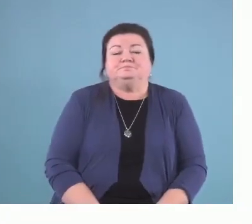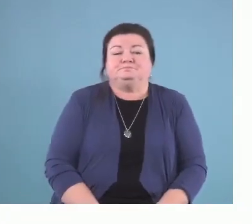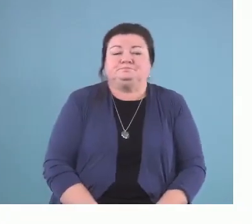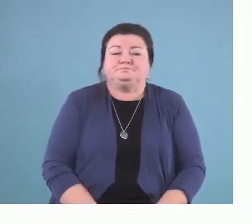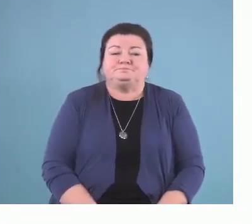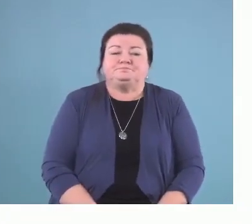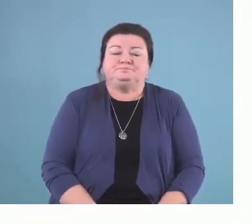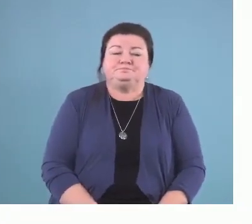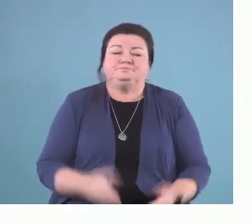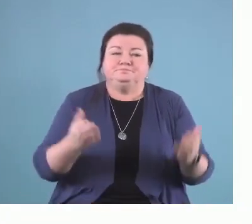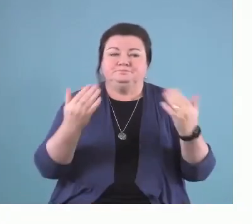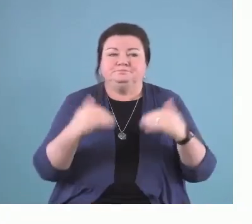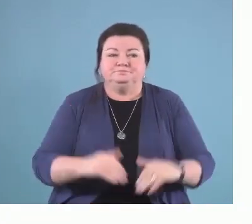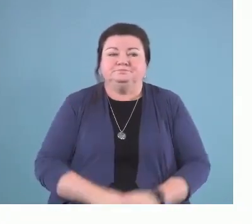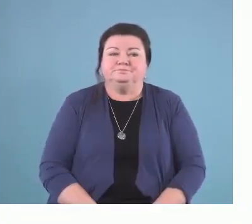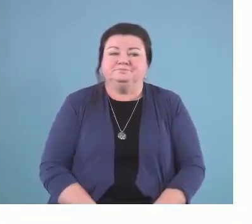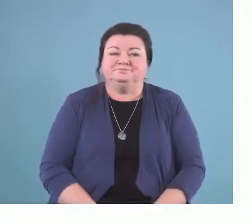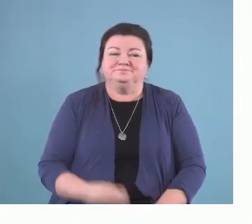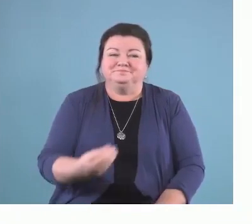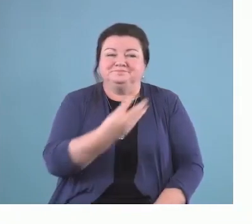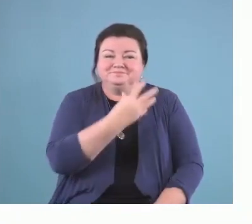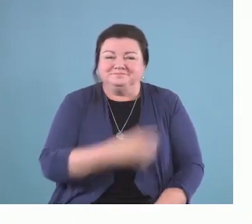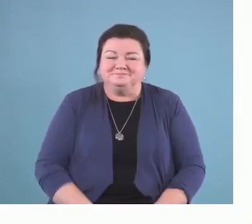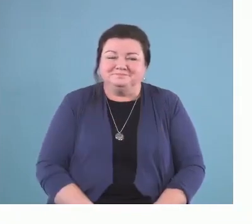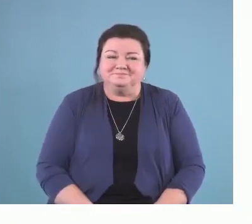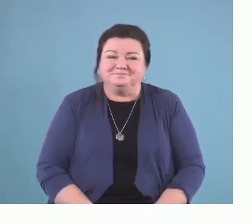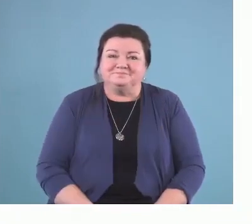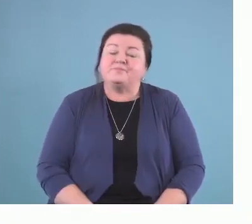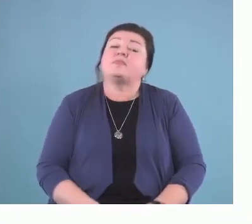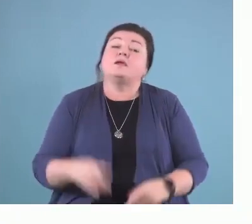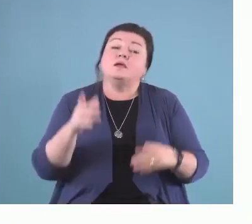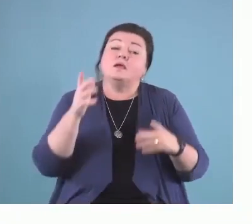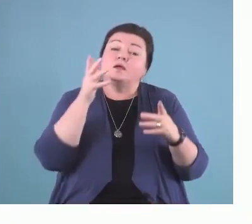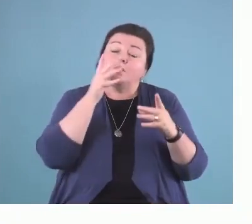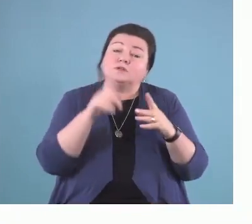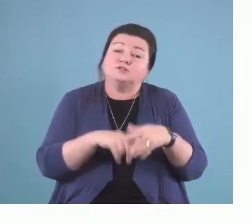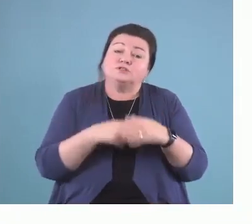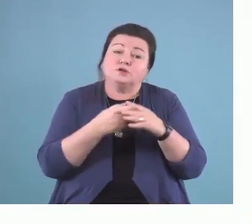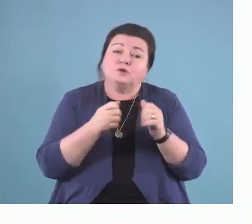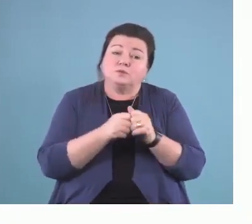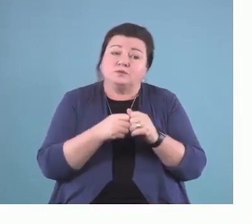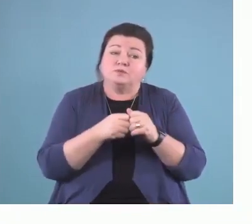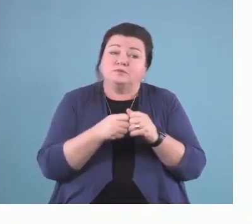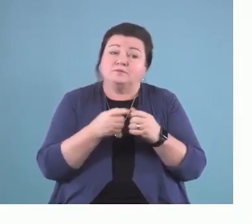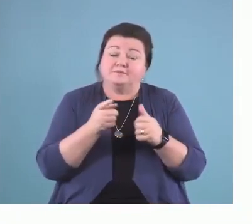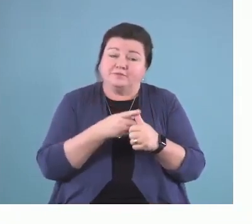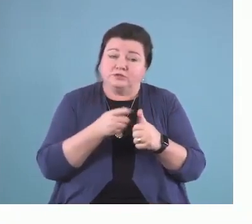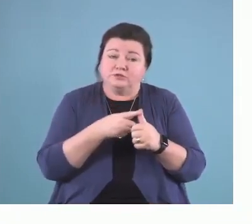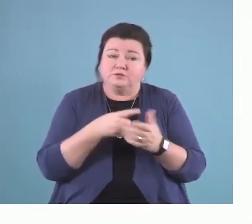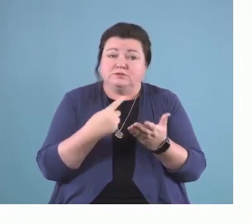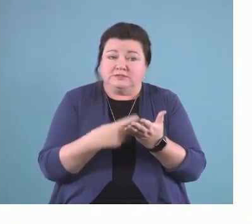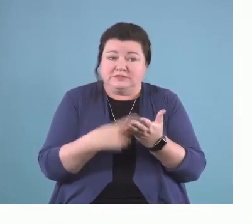Next slide. Next Next we're going to start. We're going to get started. I'm going to start with you first. I'm talking about the